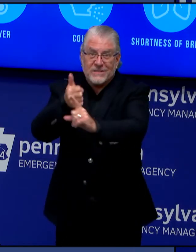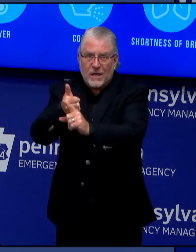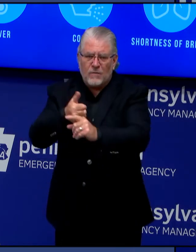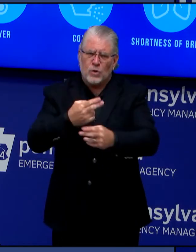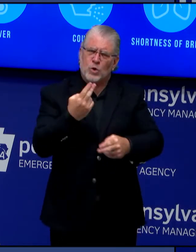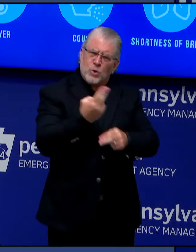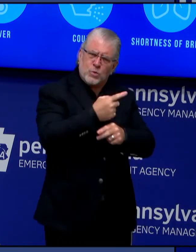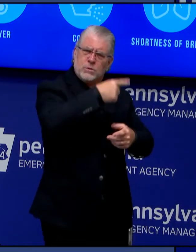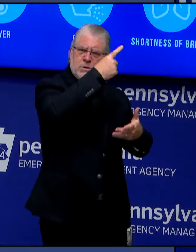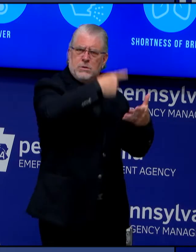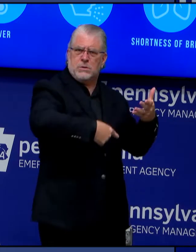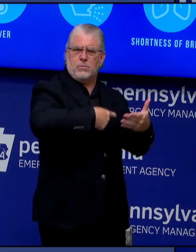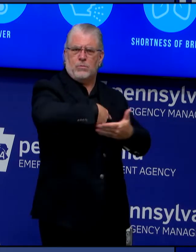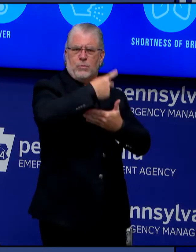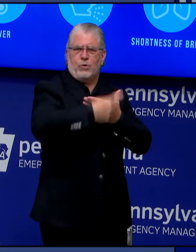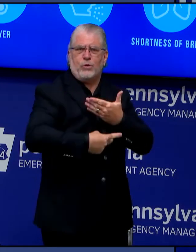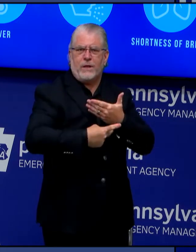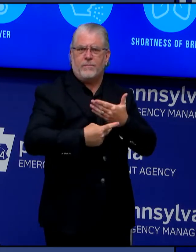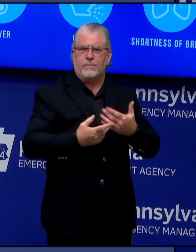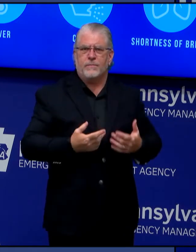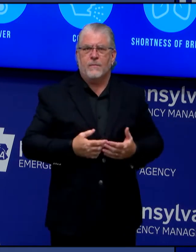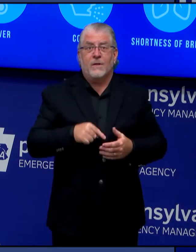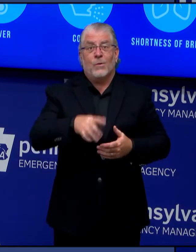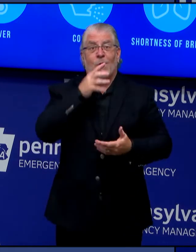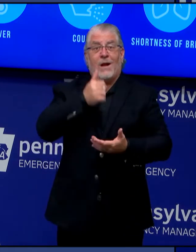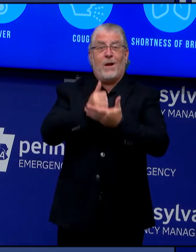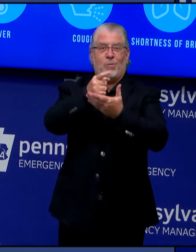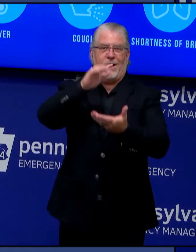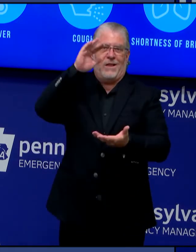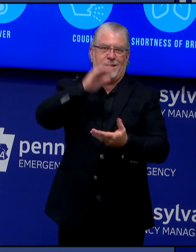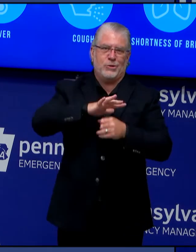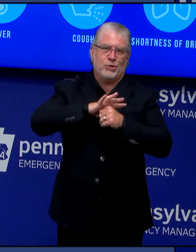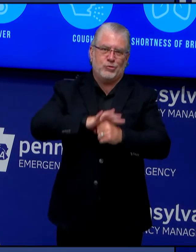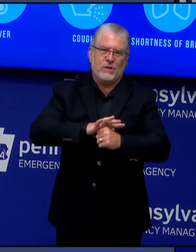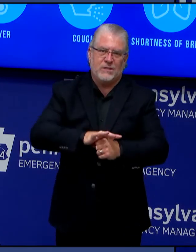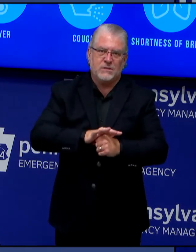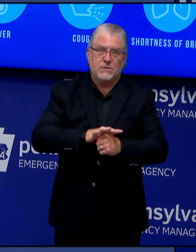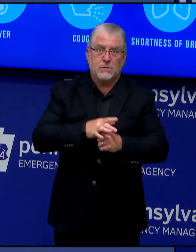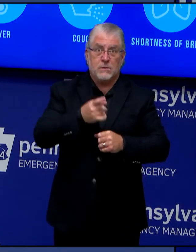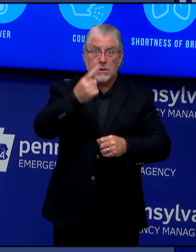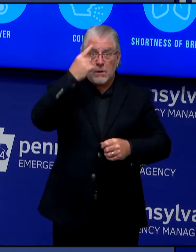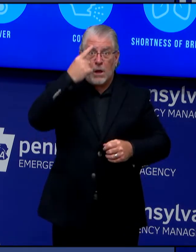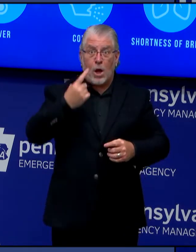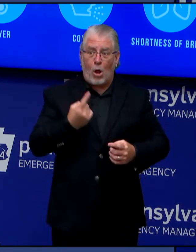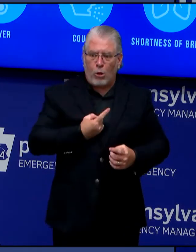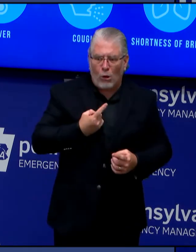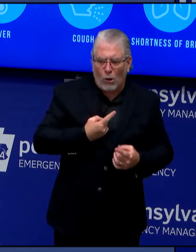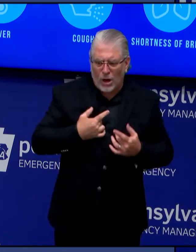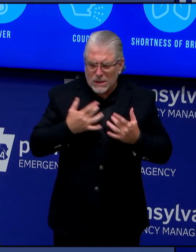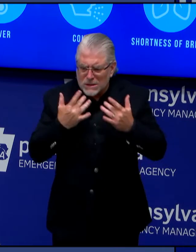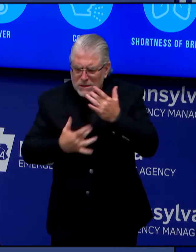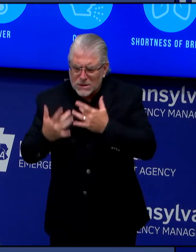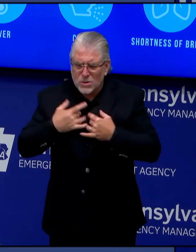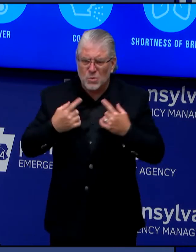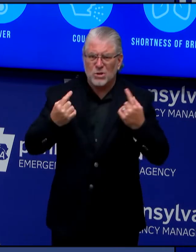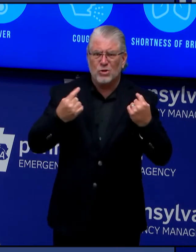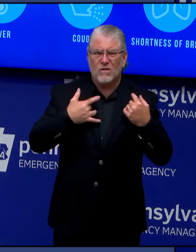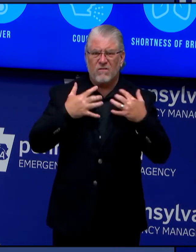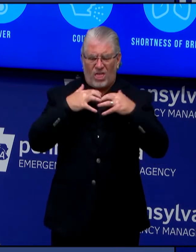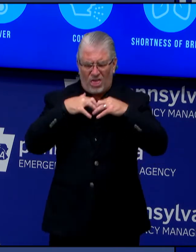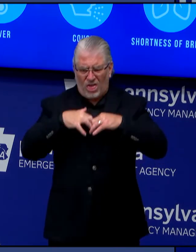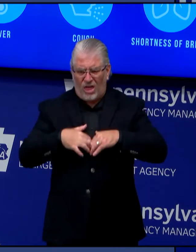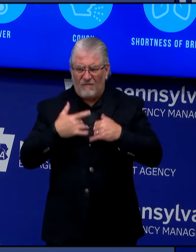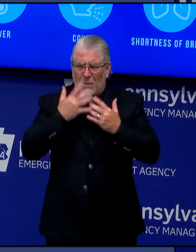easier, so no one has to go through the weeks and months ahead alone. There is no shame in asking for help when we need it.